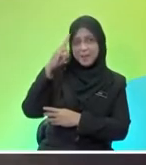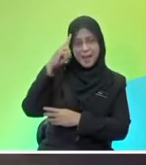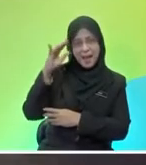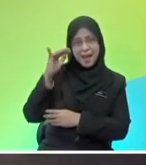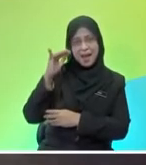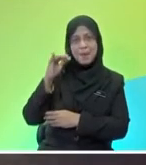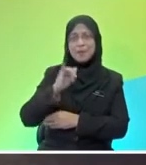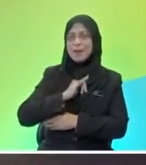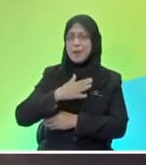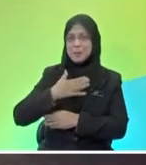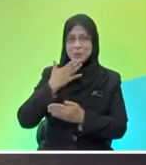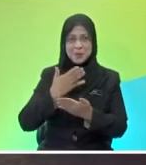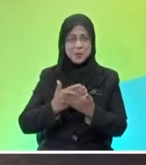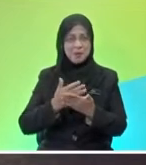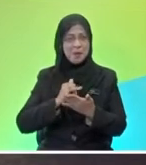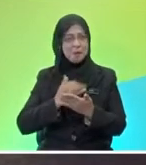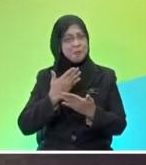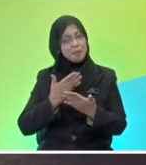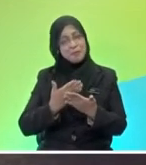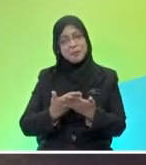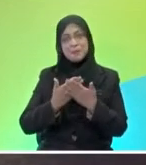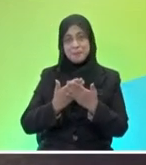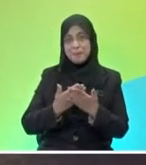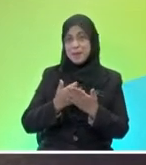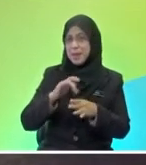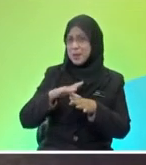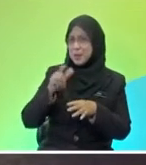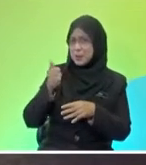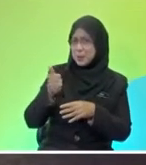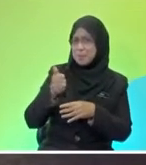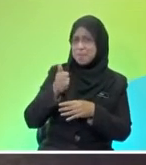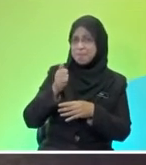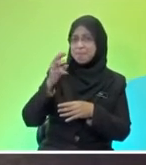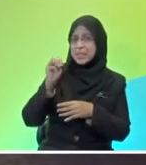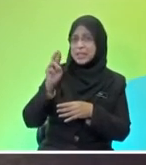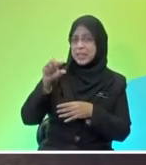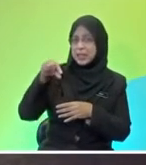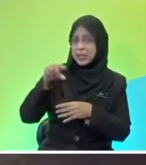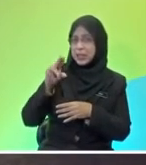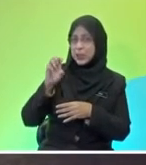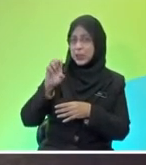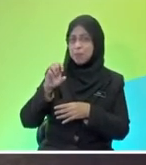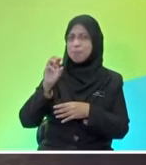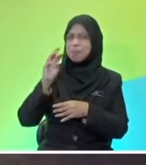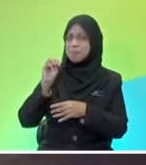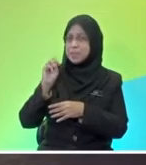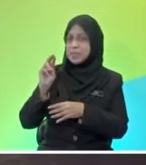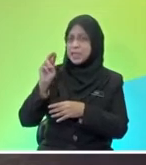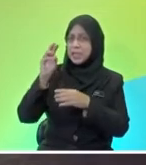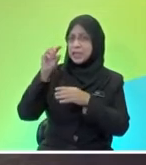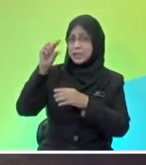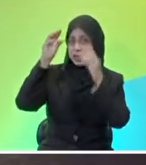are you today? I'm good, how are you? I'm doing good as well and I can call you Mr. Q, right? Yes, you can. Right, Mr. Q, I'm wondering,